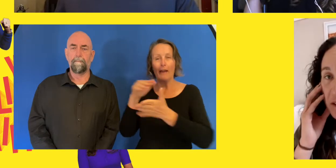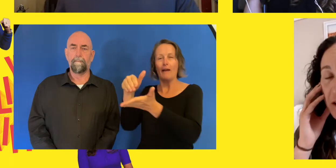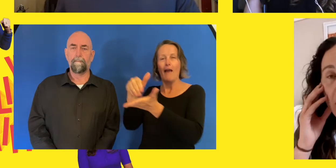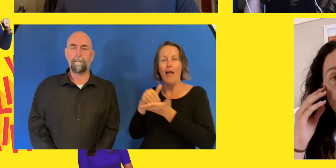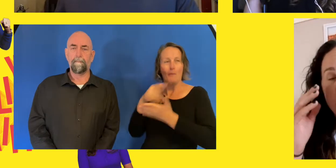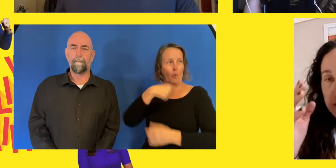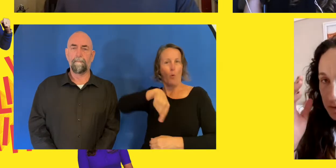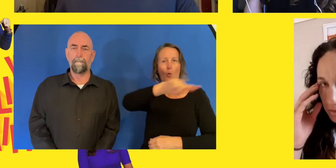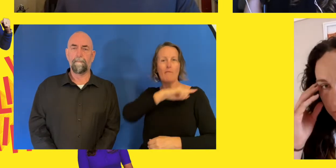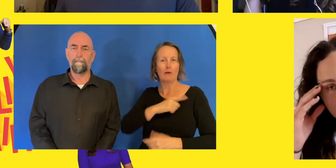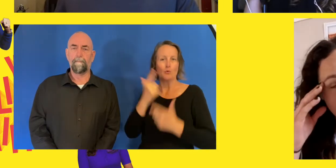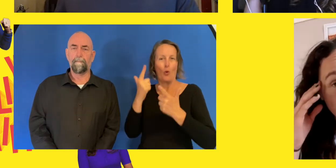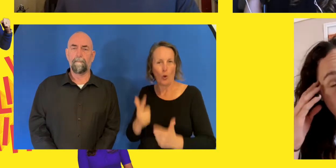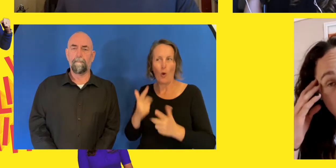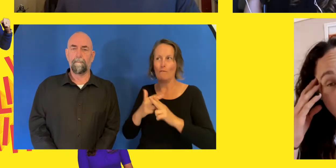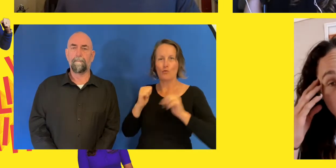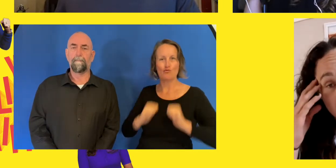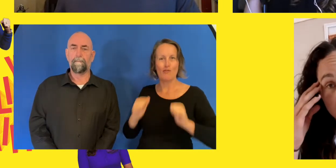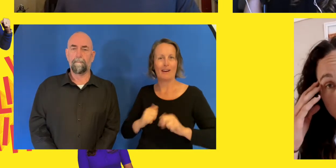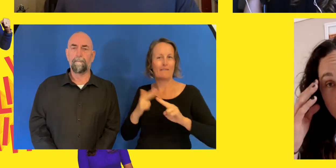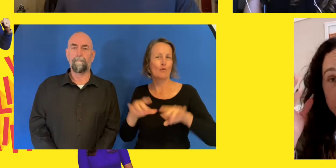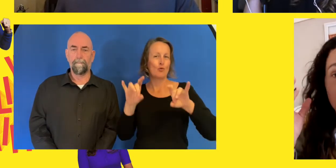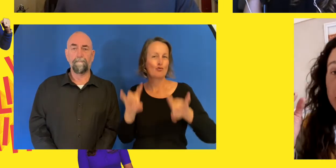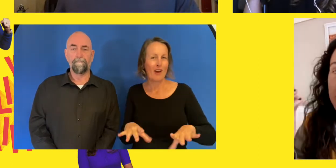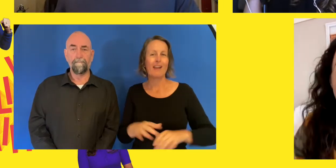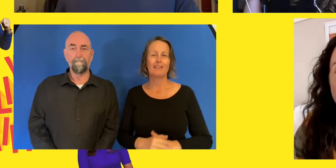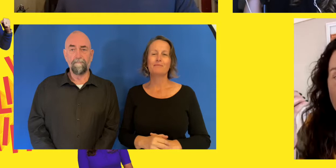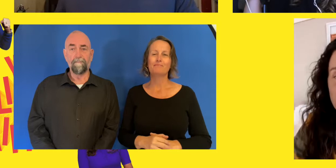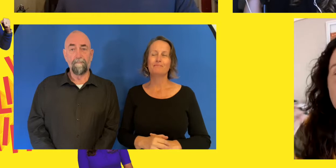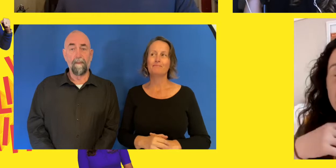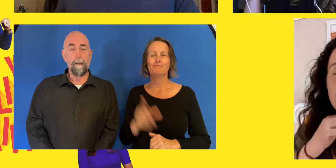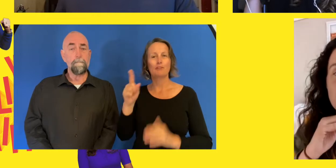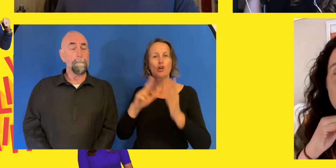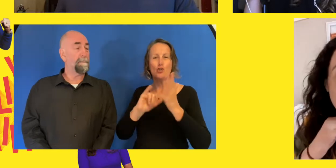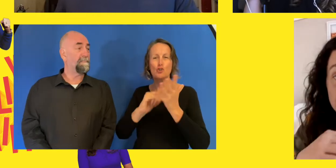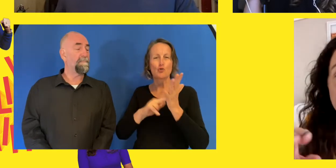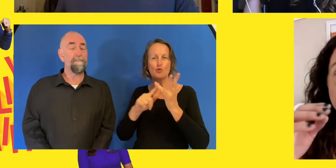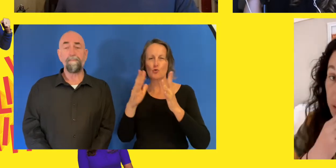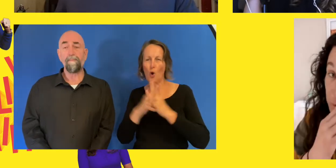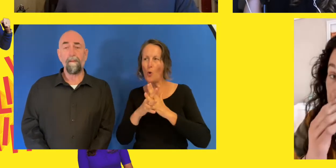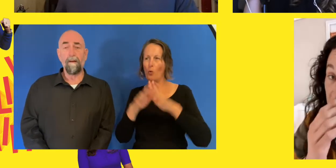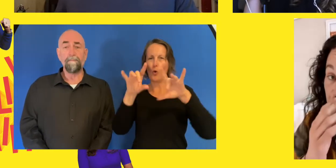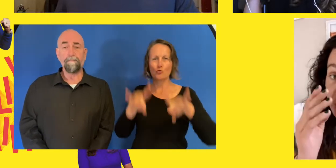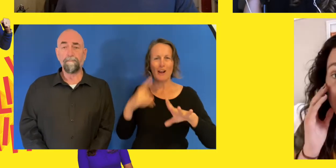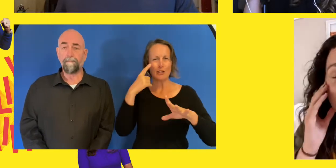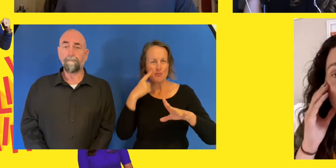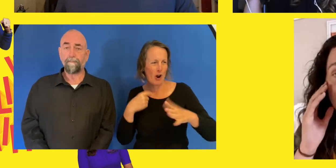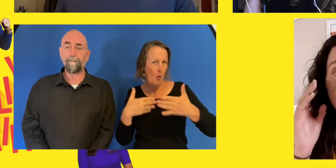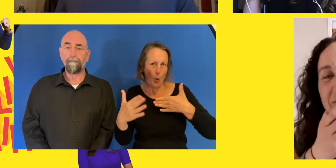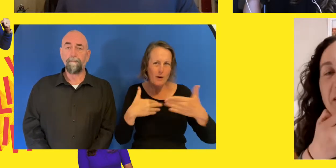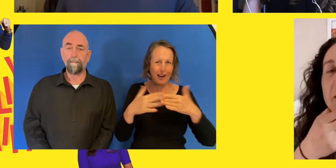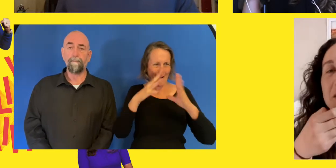They went, they bent over backwards and turned themselves into pretzels to get us what we needed to do as best we could with the snow that we had